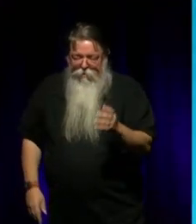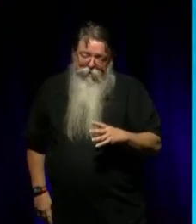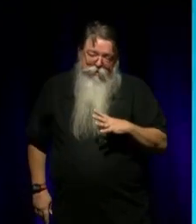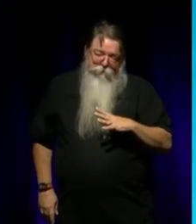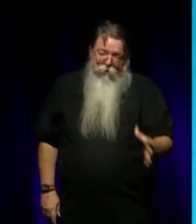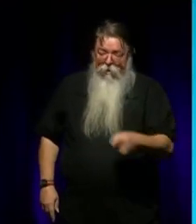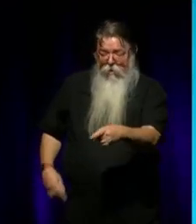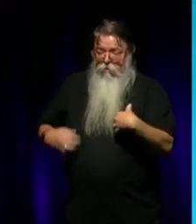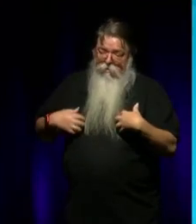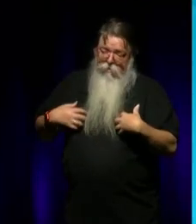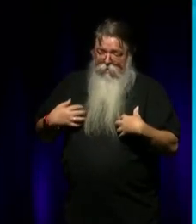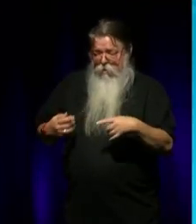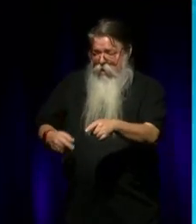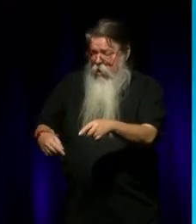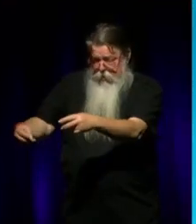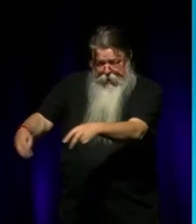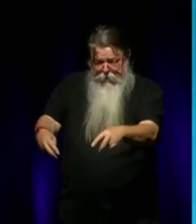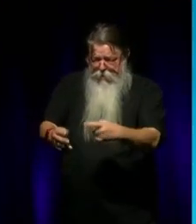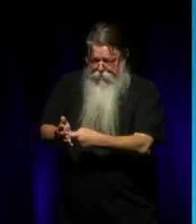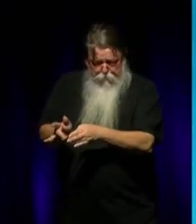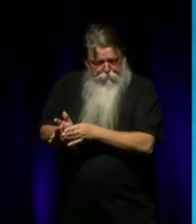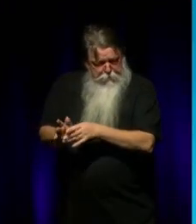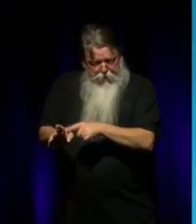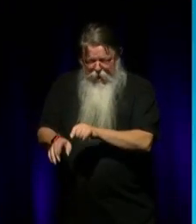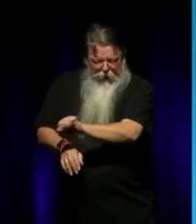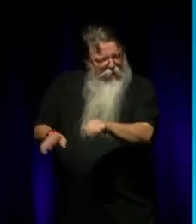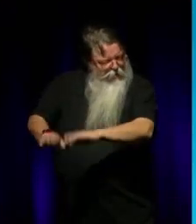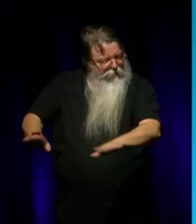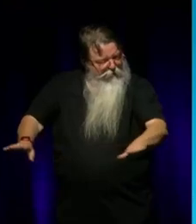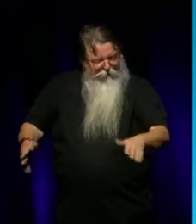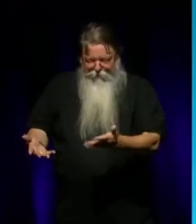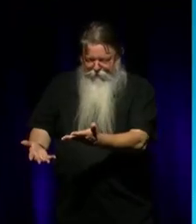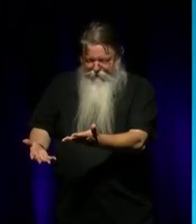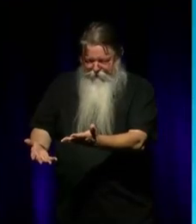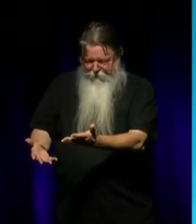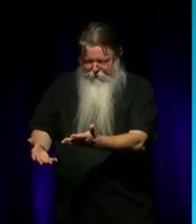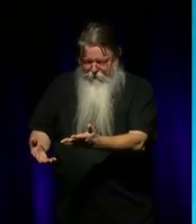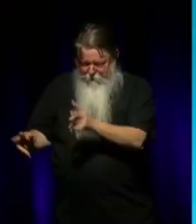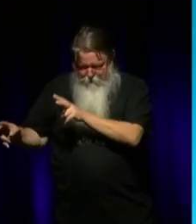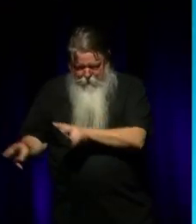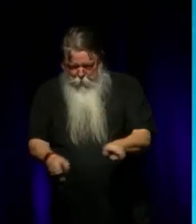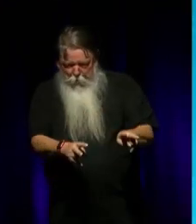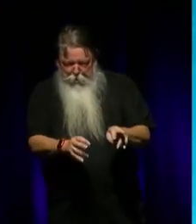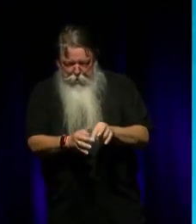watch his enthusiasm, you know, he was dancing, him and Remy, they were, our kids were around, the growth of Bangarra, they grew up